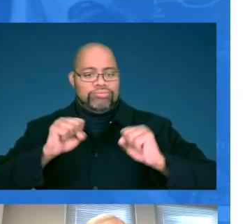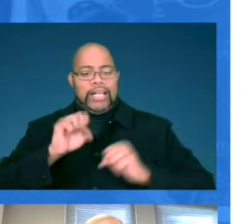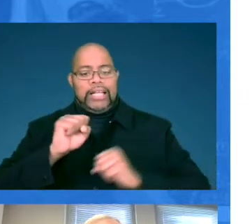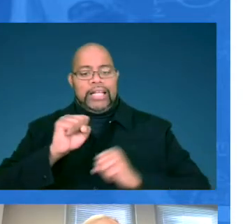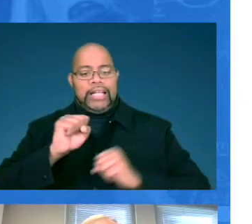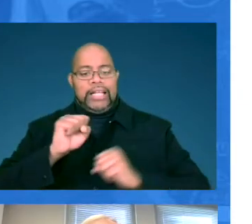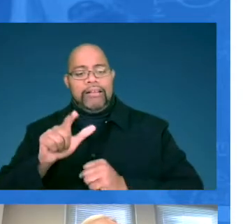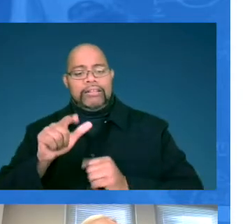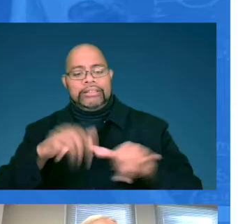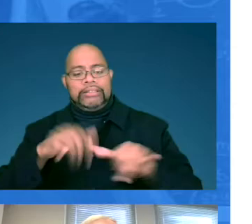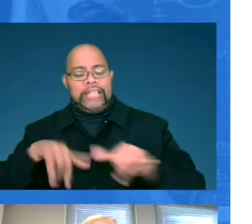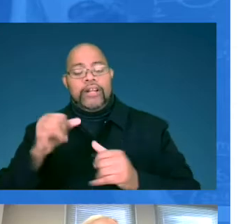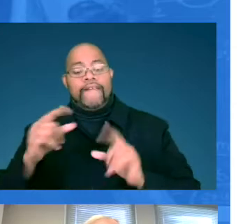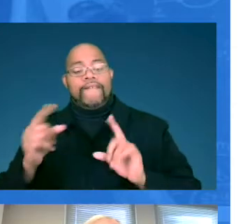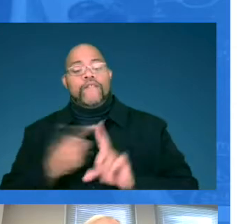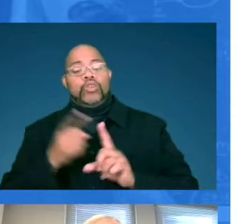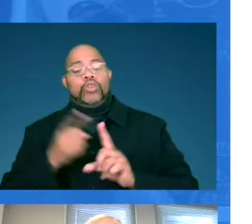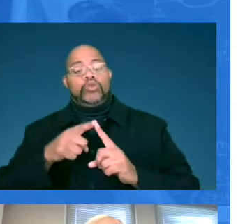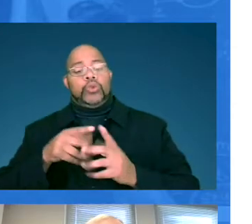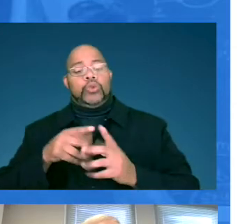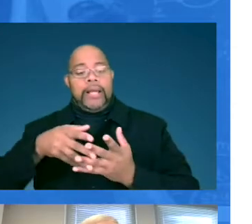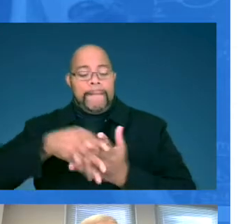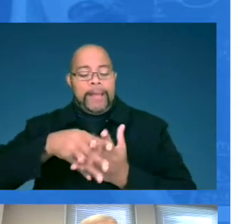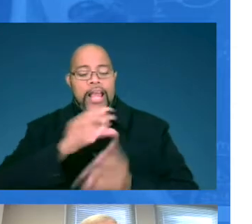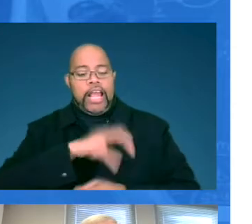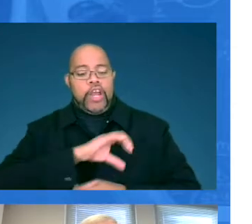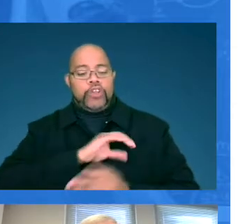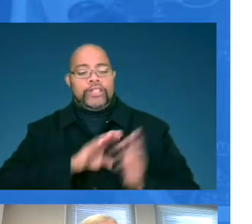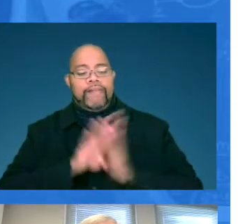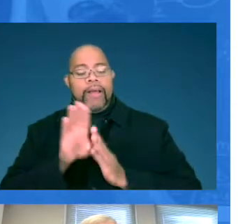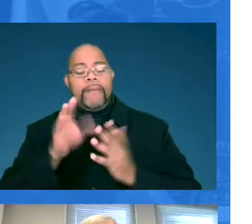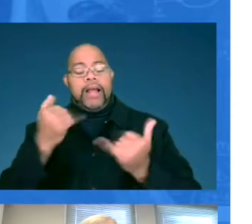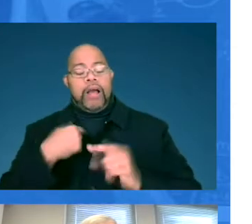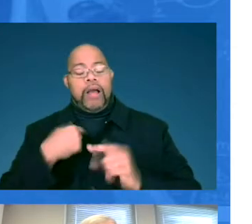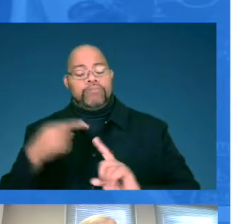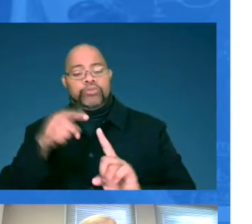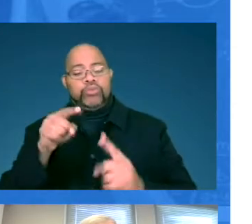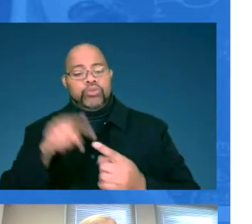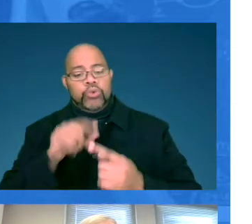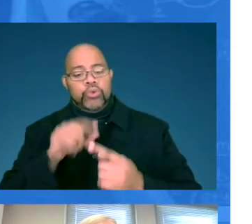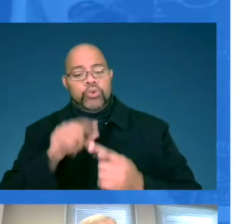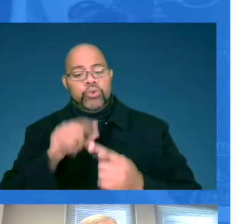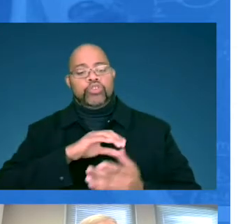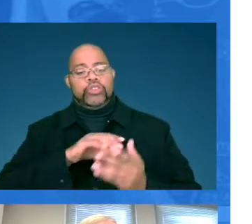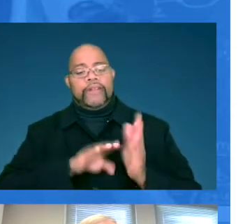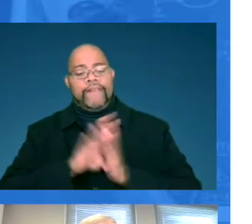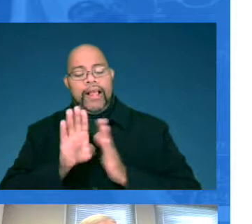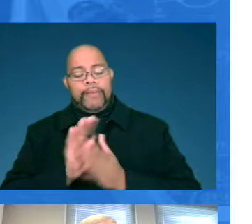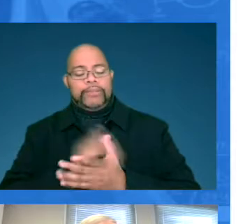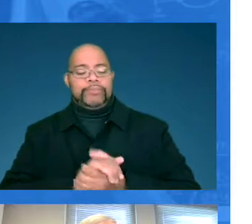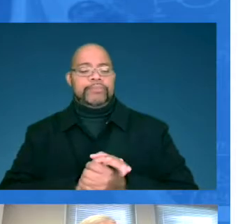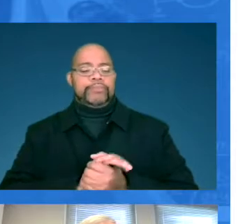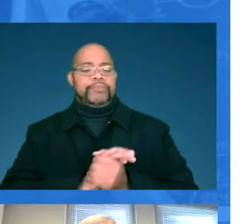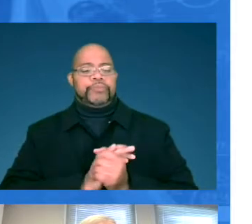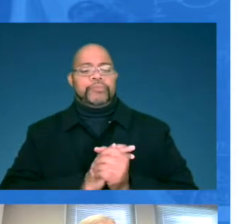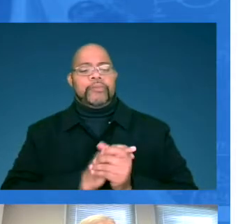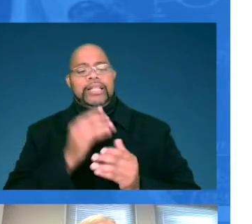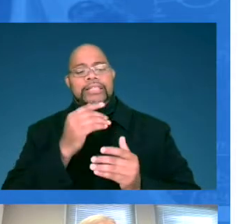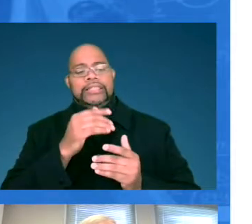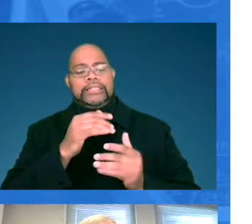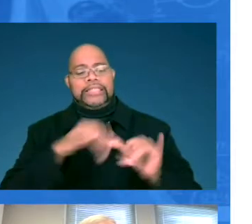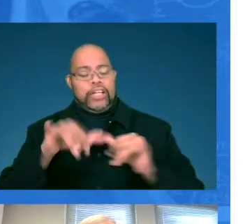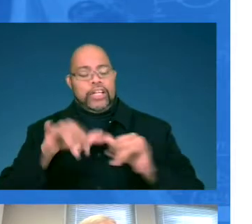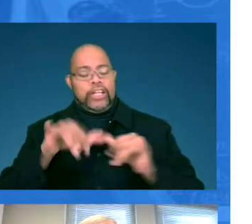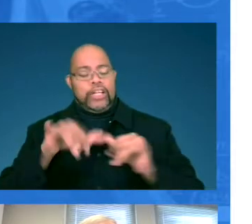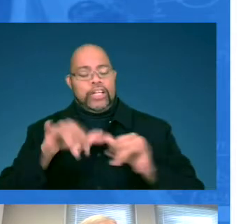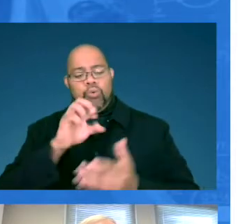to embed character development. Now, I'll point to the character development standard and the core principles. Those